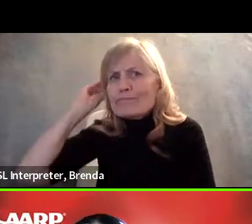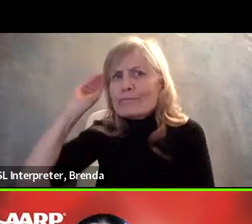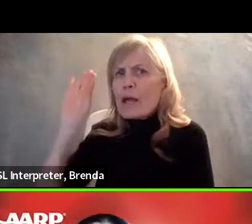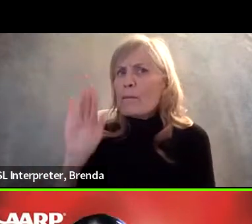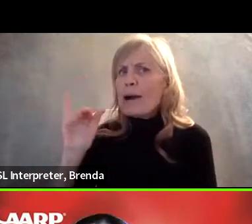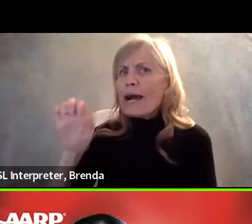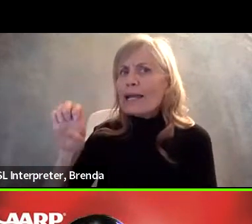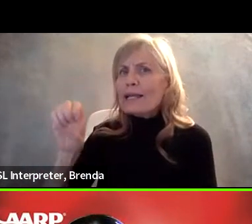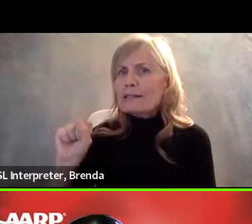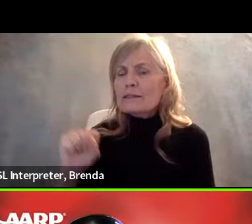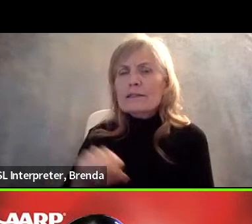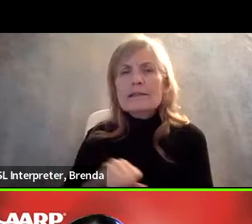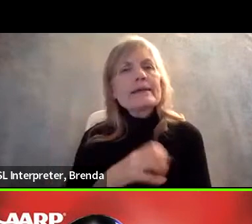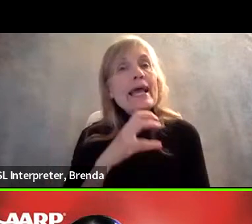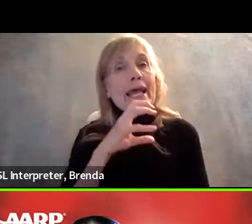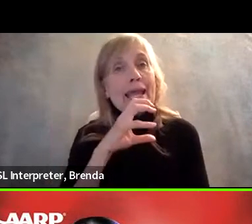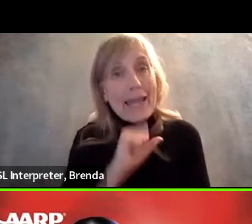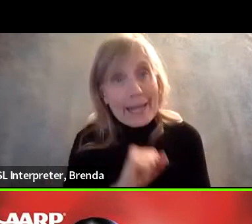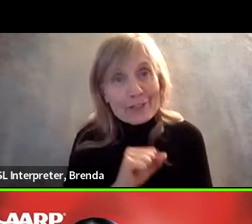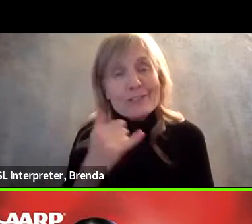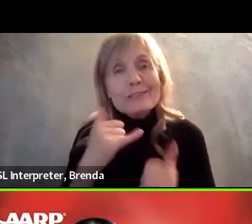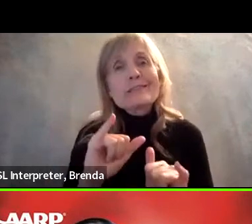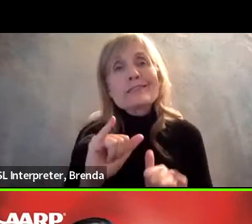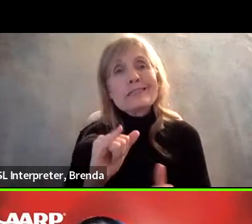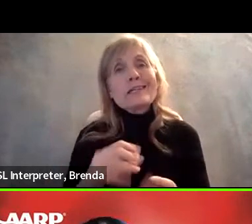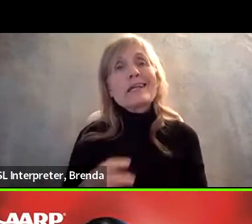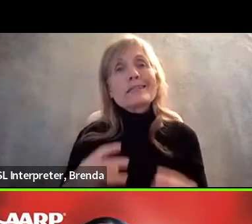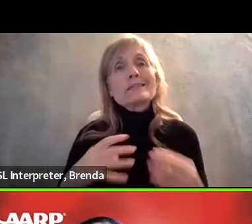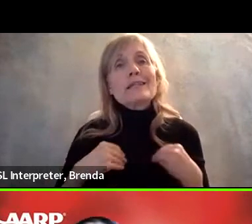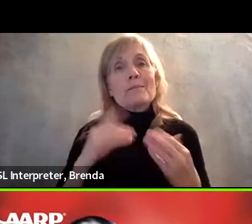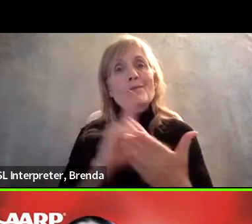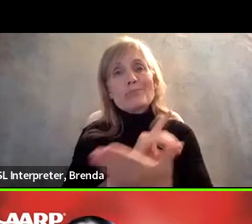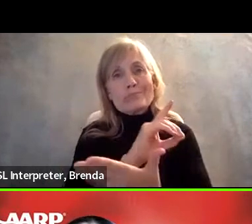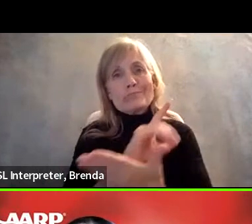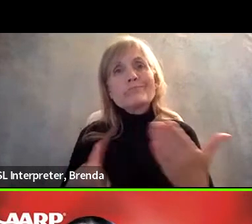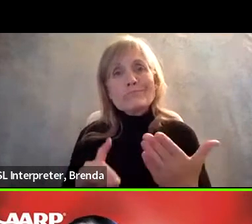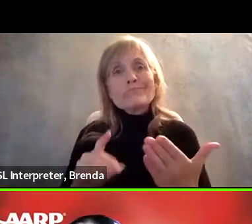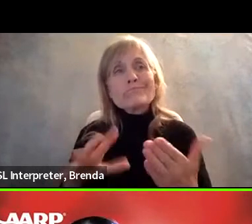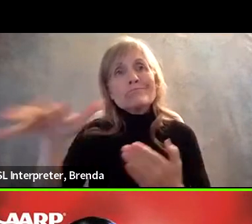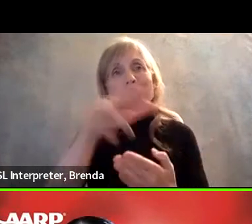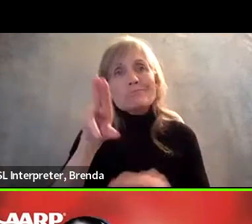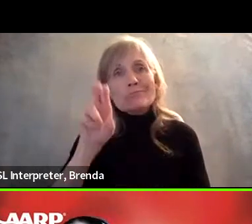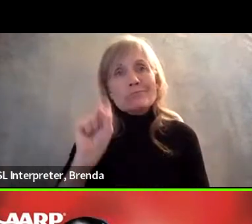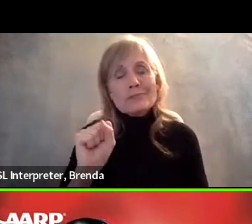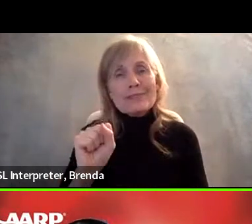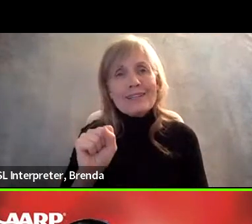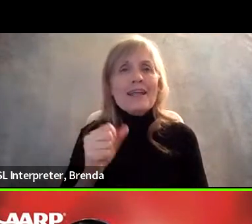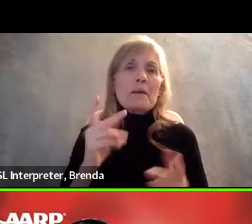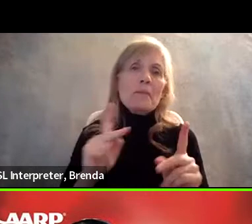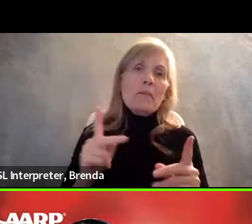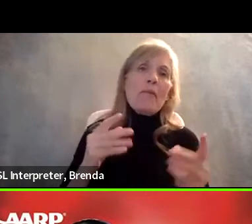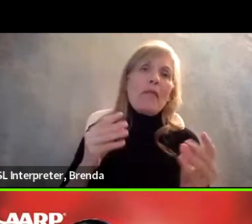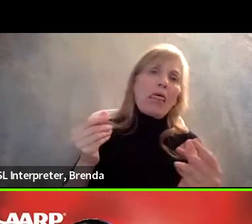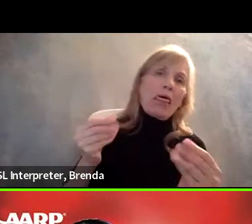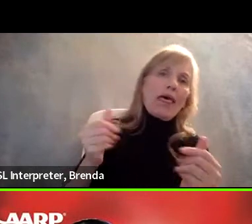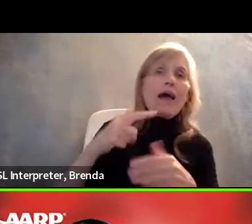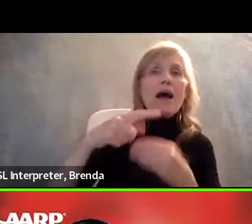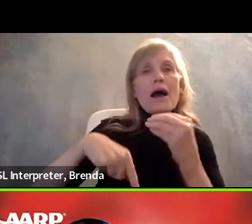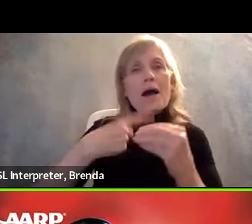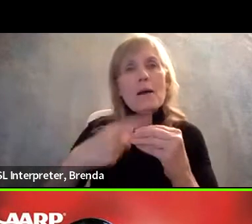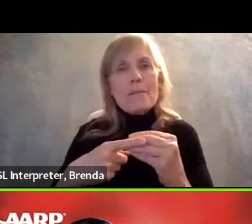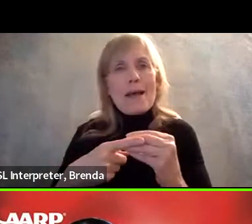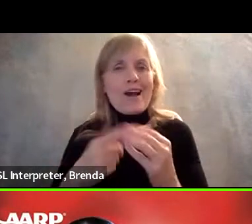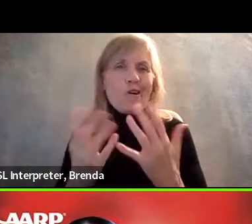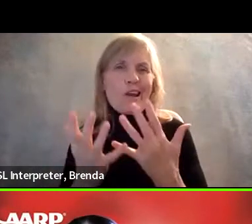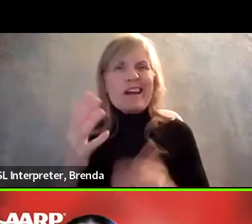sort of last acceptable prejudices. Um, it's easy to make jokes, uh, about, you know, senior moments or whatever. And so maybe they're, uh,